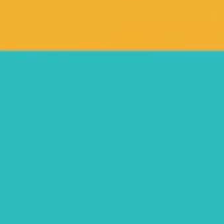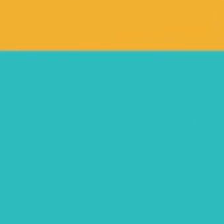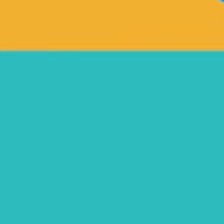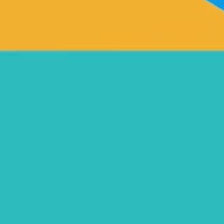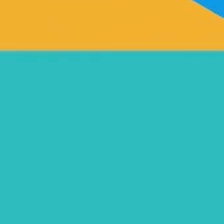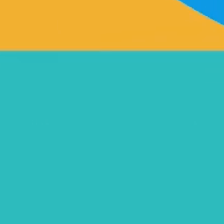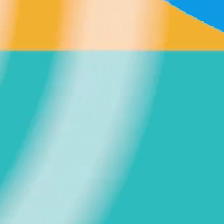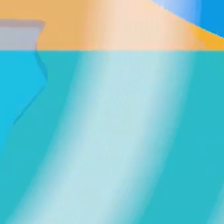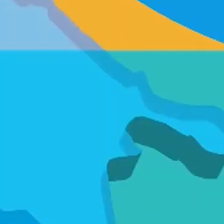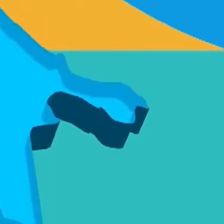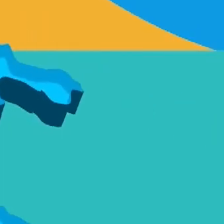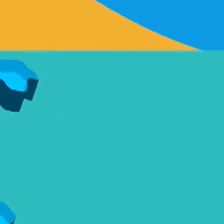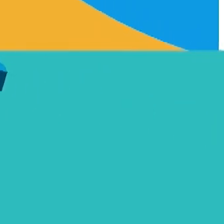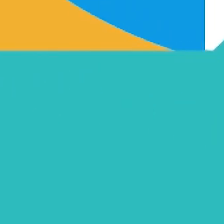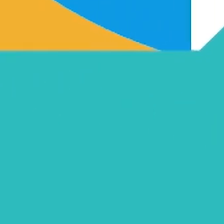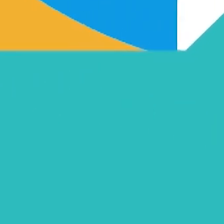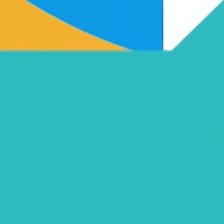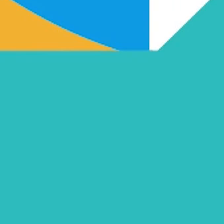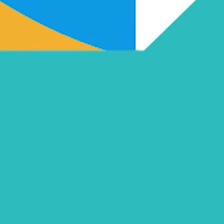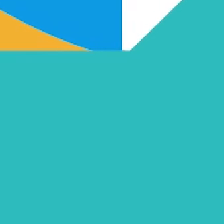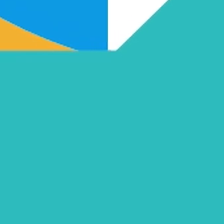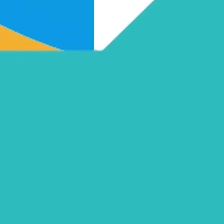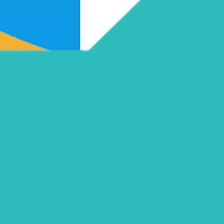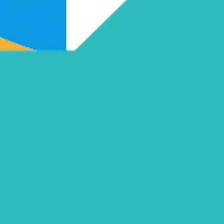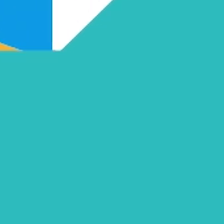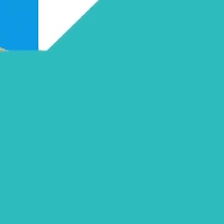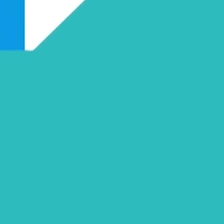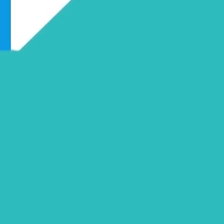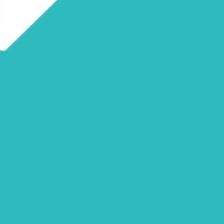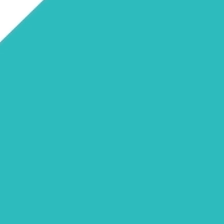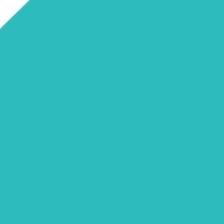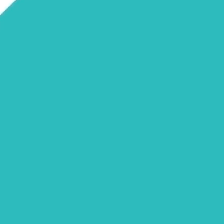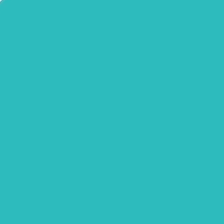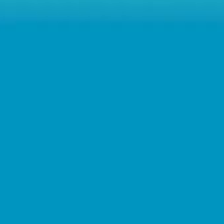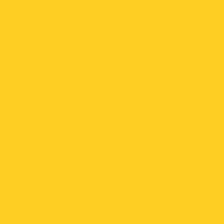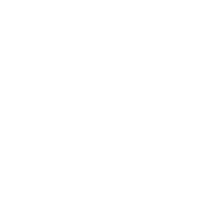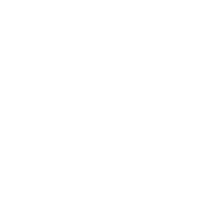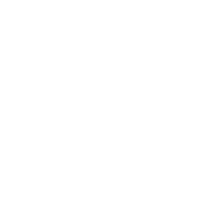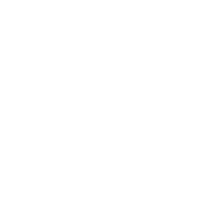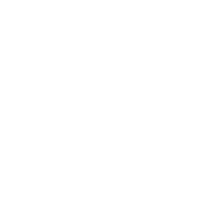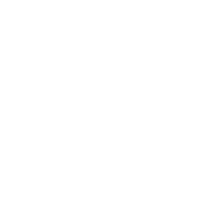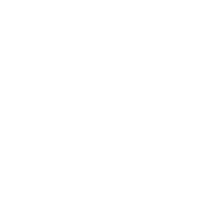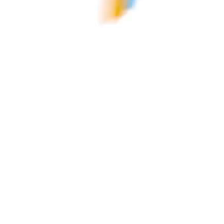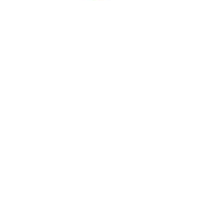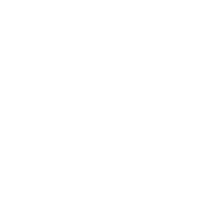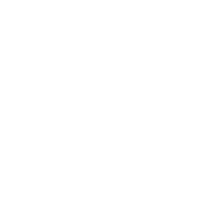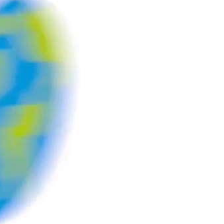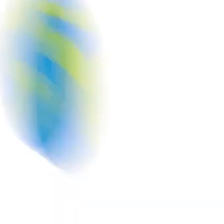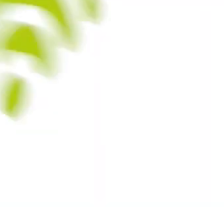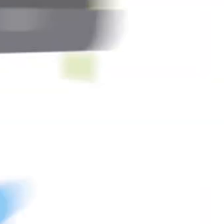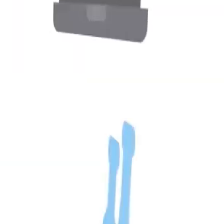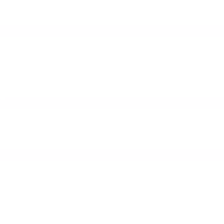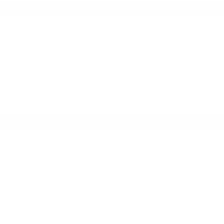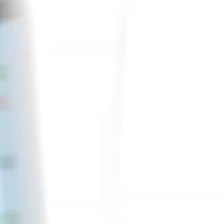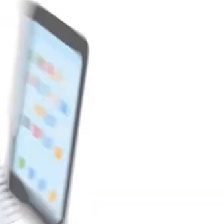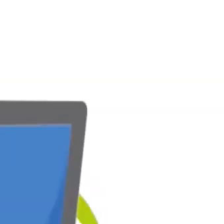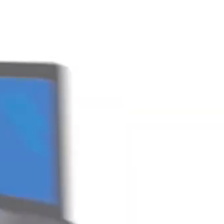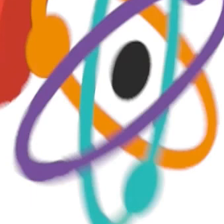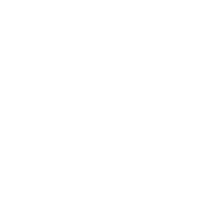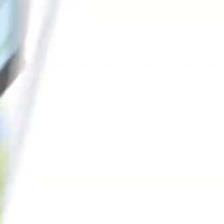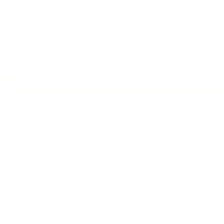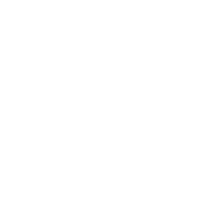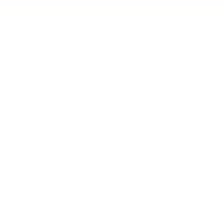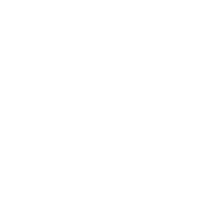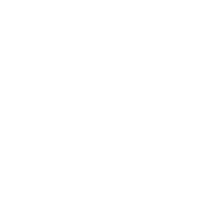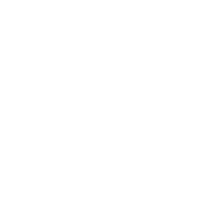We'll be right back.